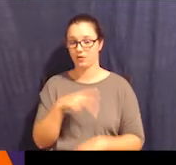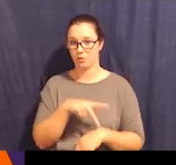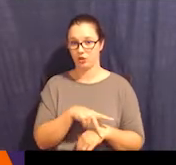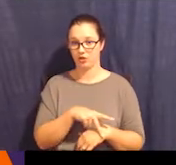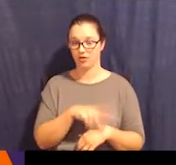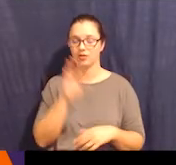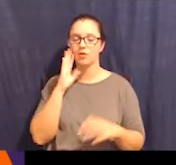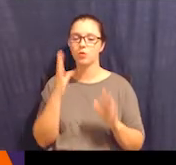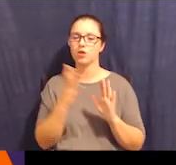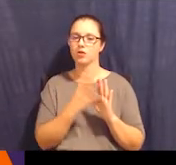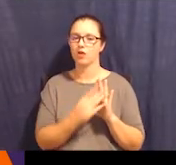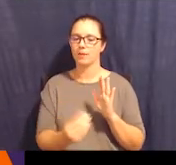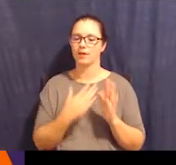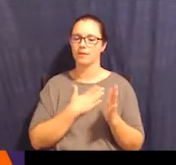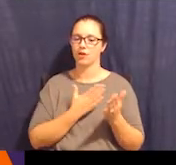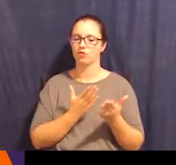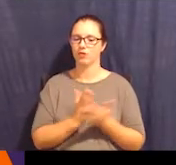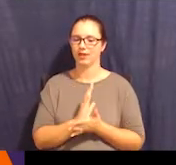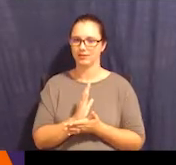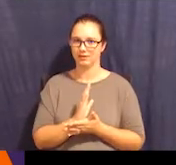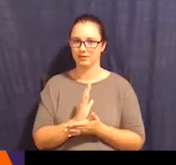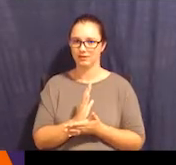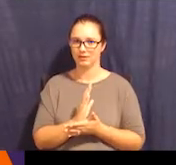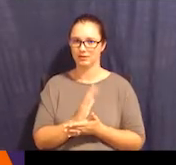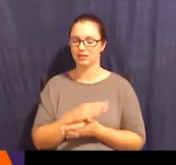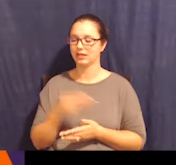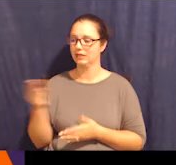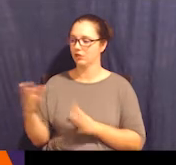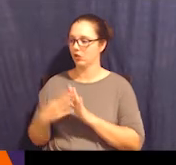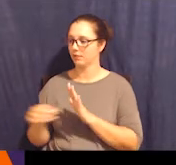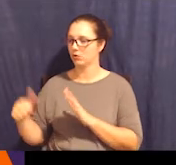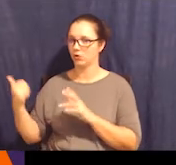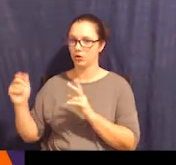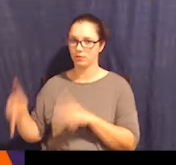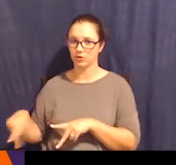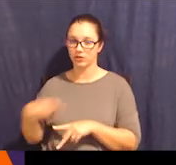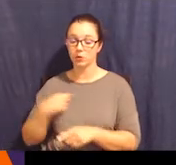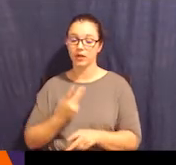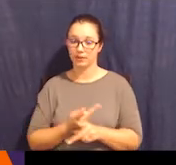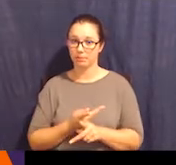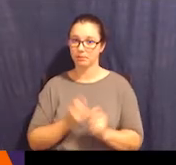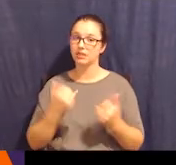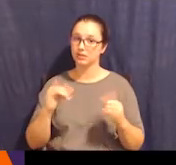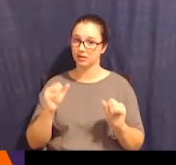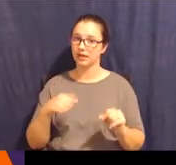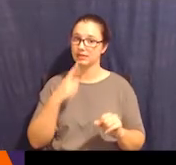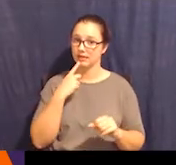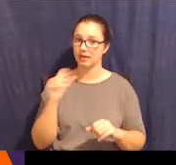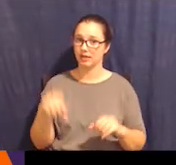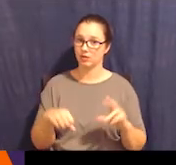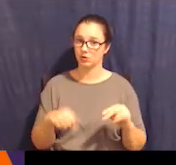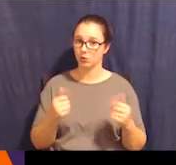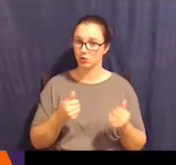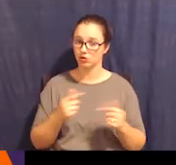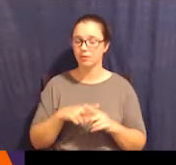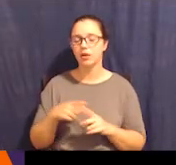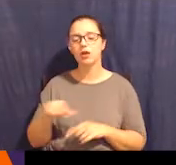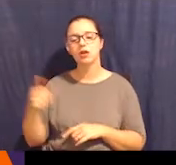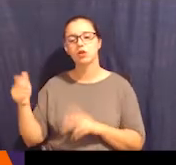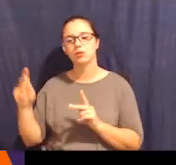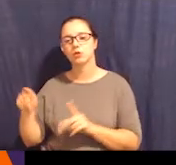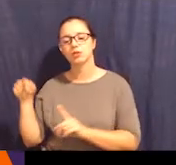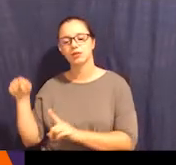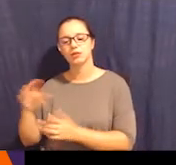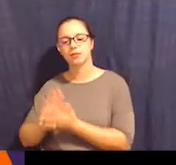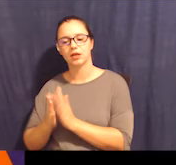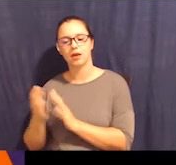someone else. So I keep them. I can still say yes or no, but I'm letting someone else who we call the agent. And in this case, it's a pretty cool,